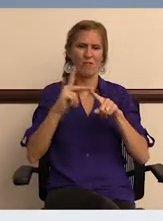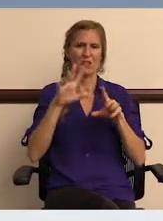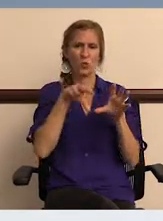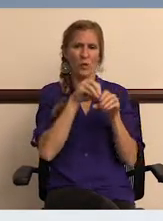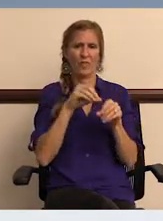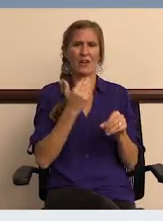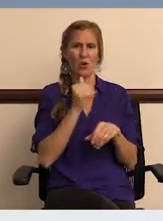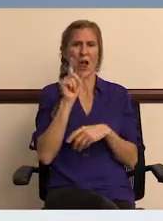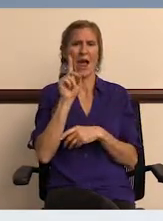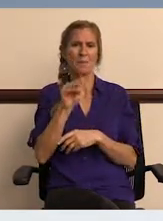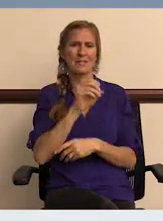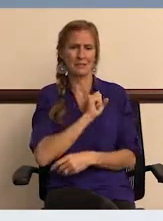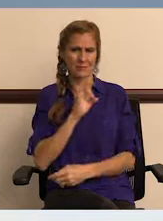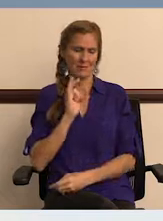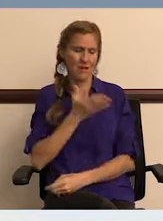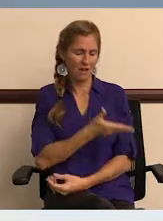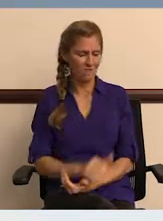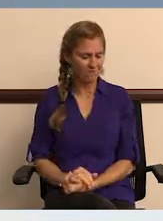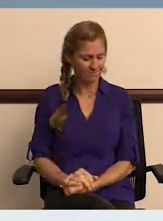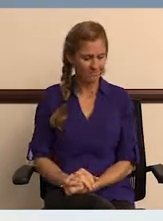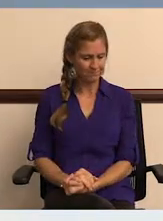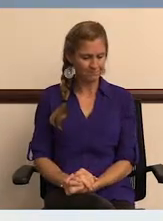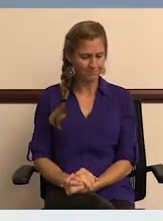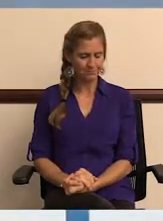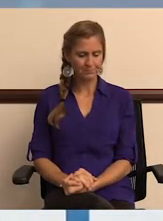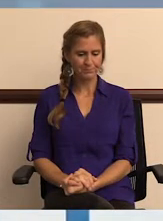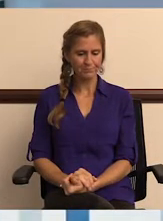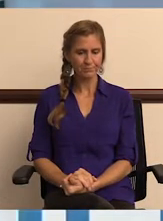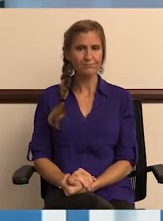outstanding professionals within our admin staff.